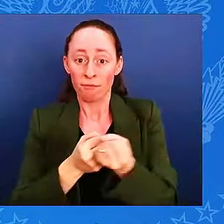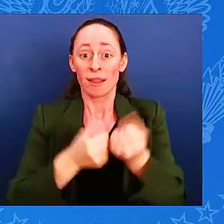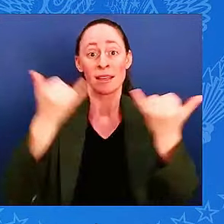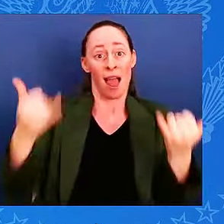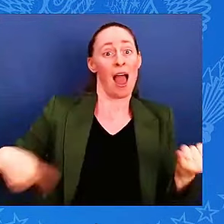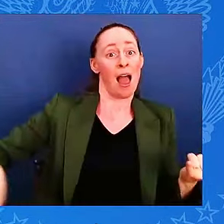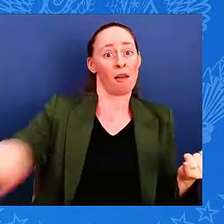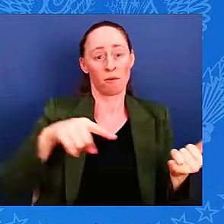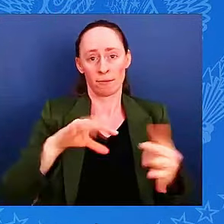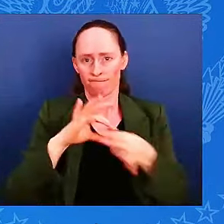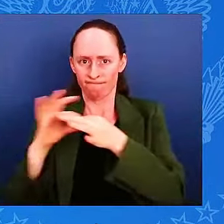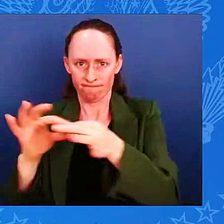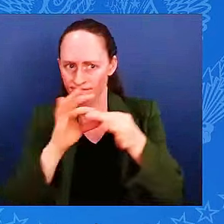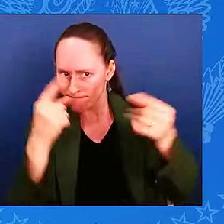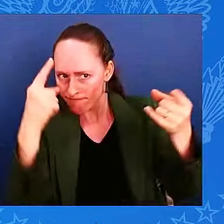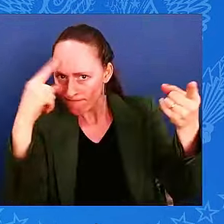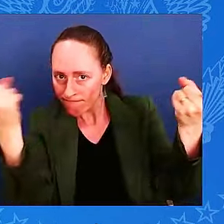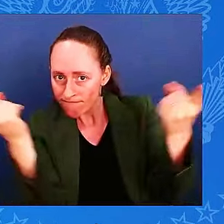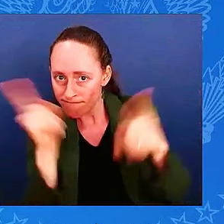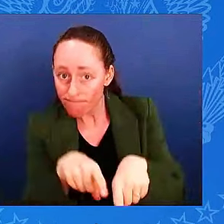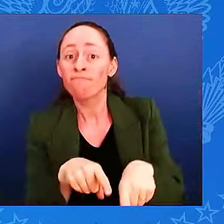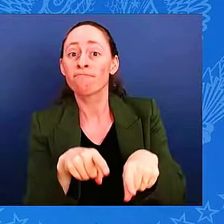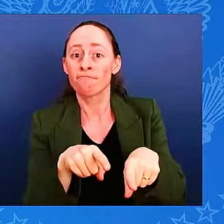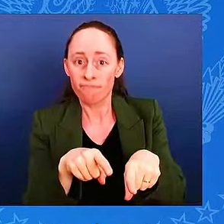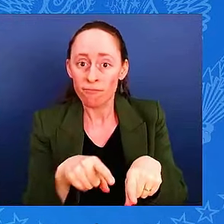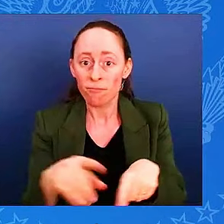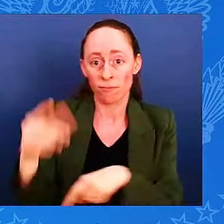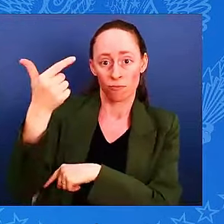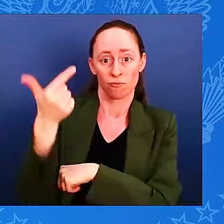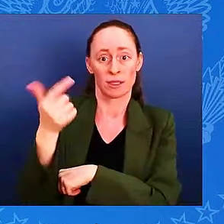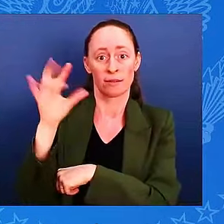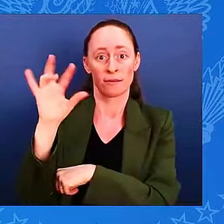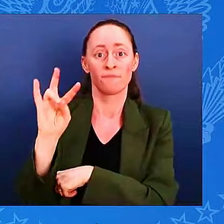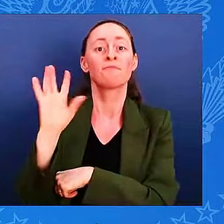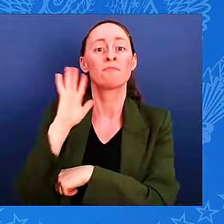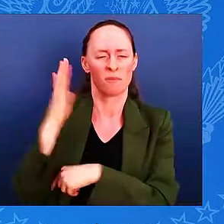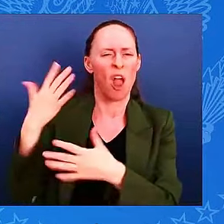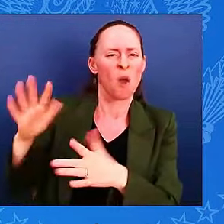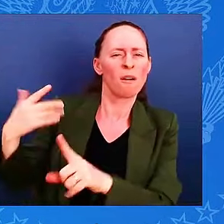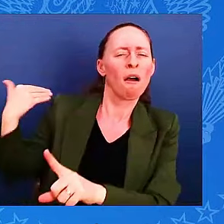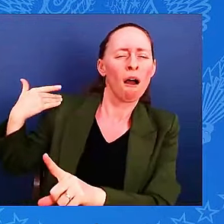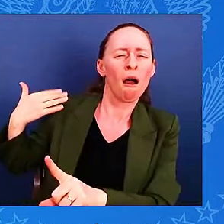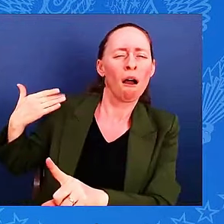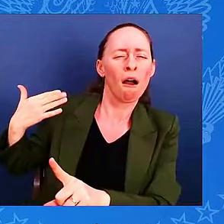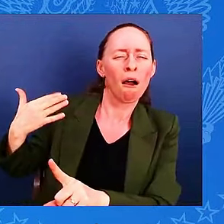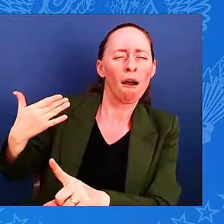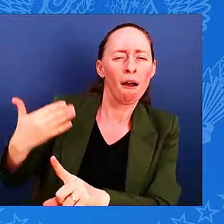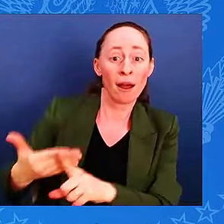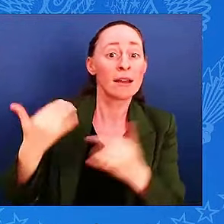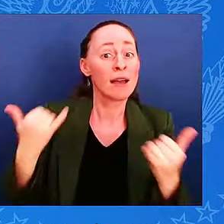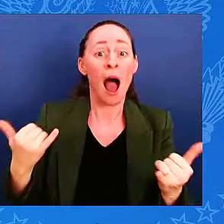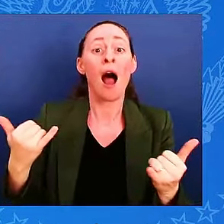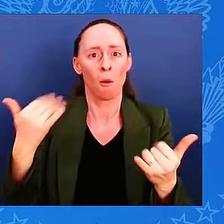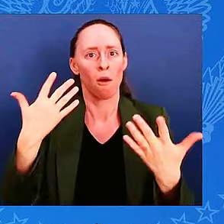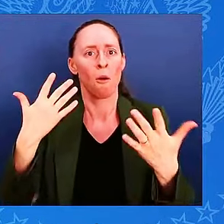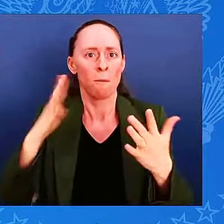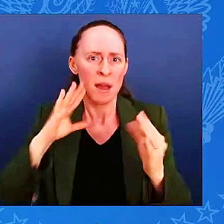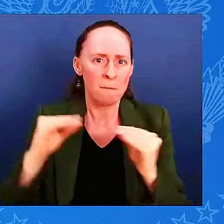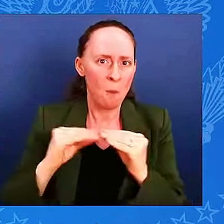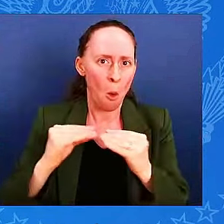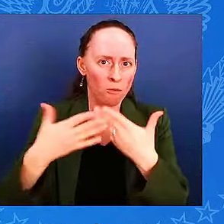G7 Presidency and joined by many, pushes this very direction. We, as Italy,